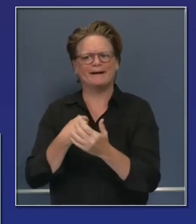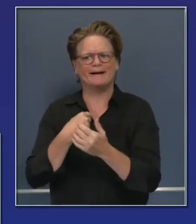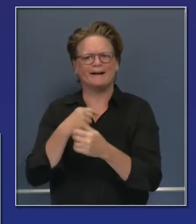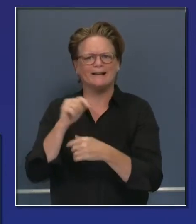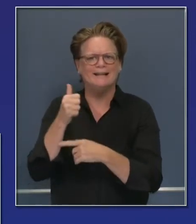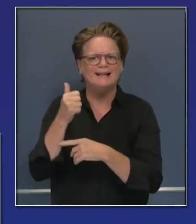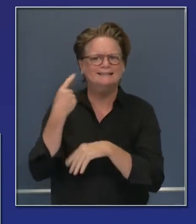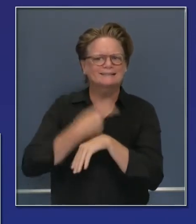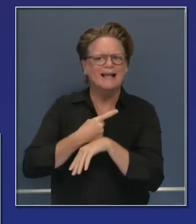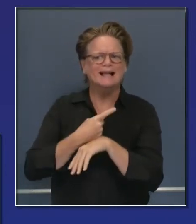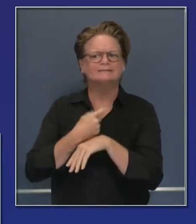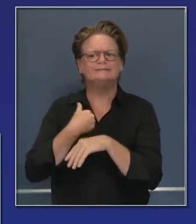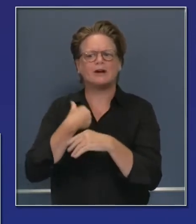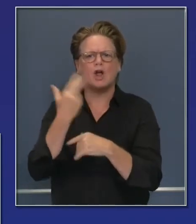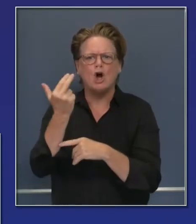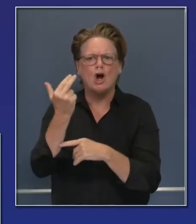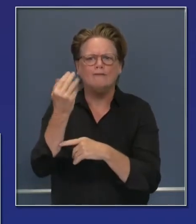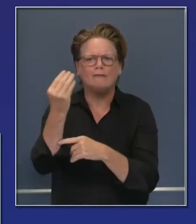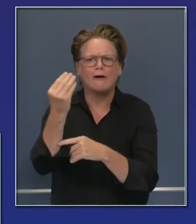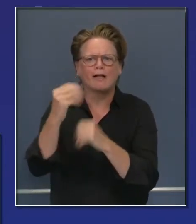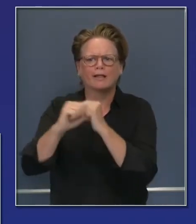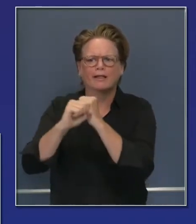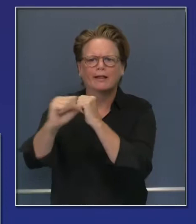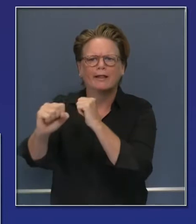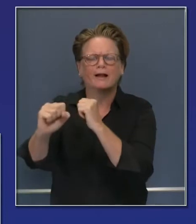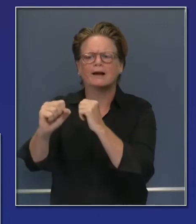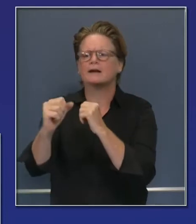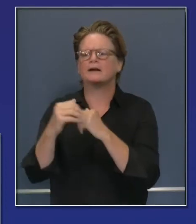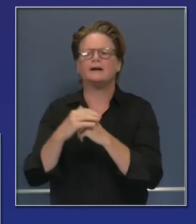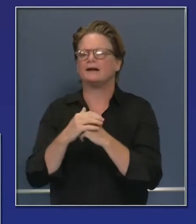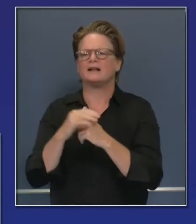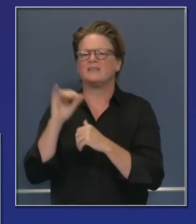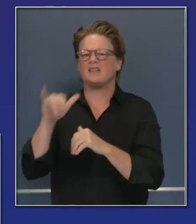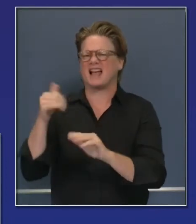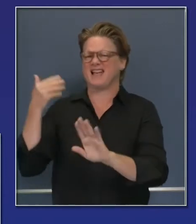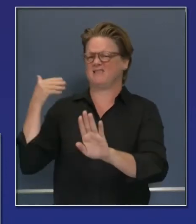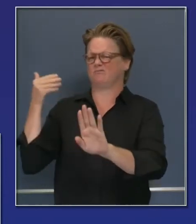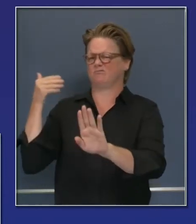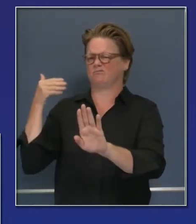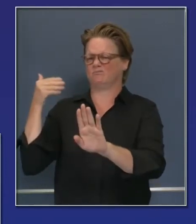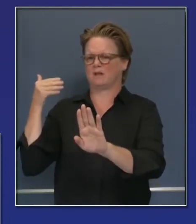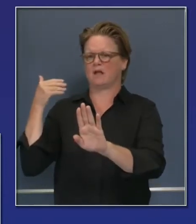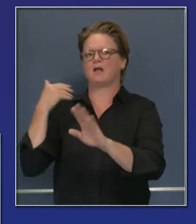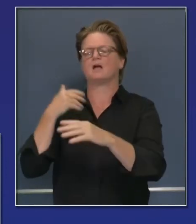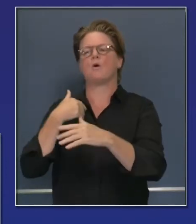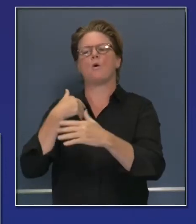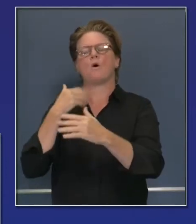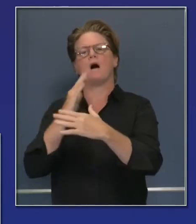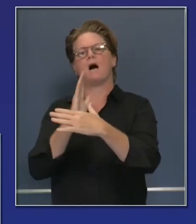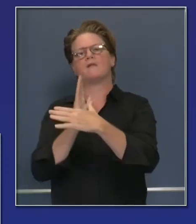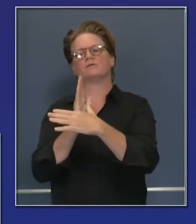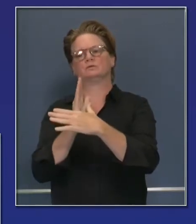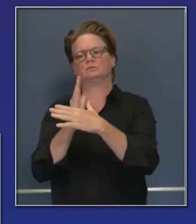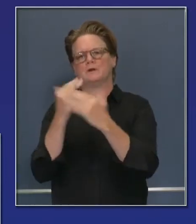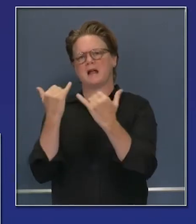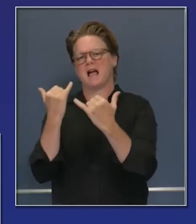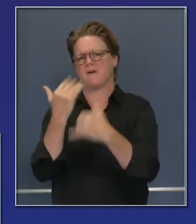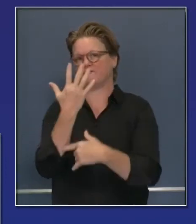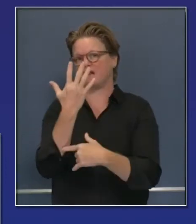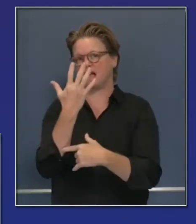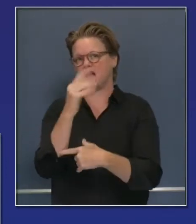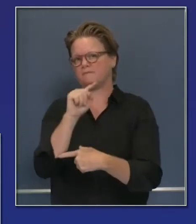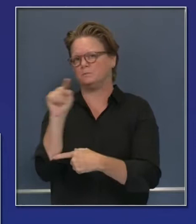12, 13 days a few months ago. We're currently averaging, current average, is anywhere from five up to seven day